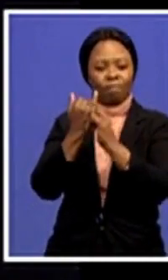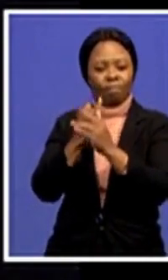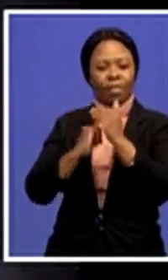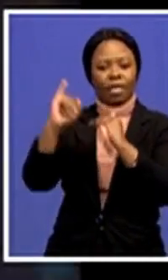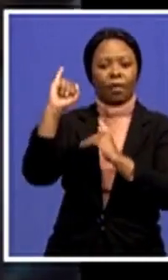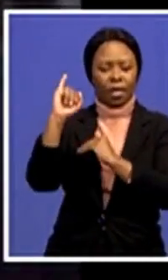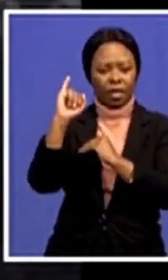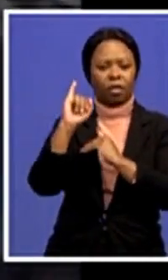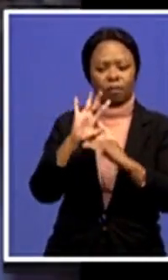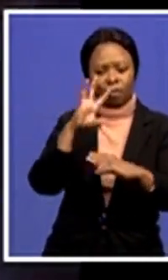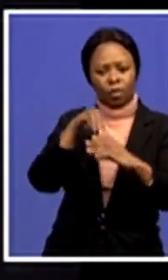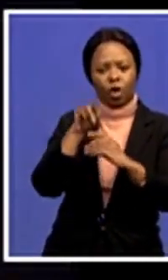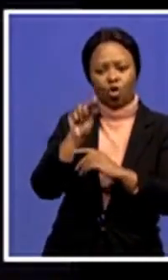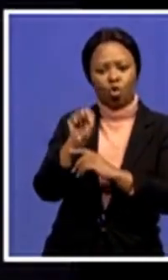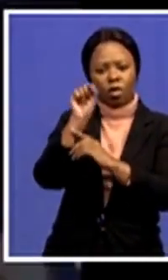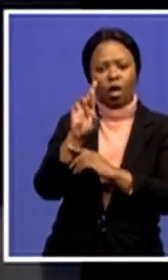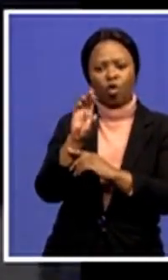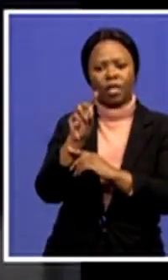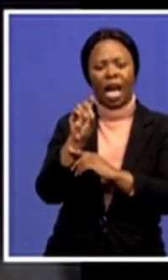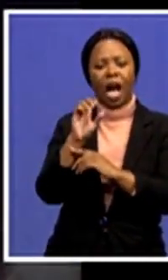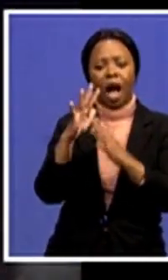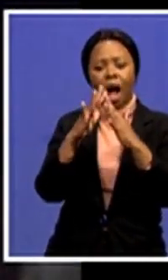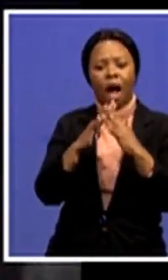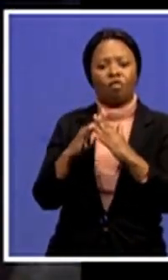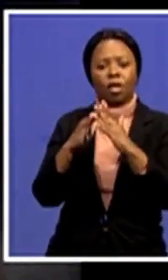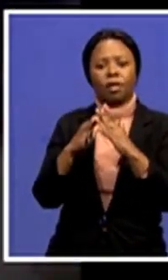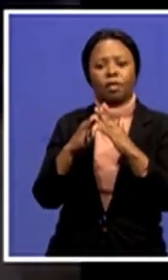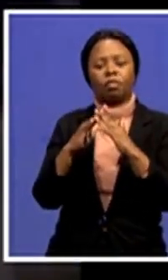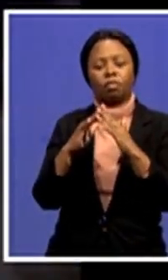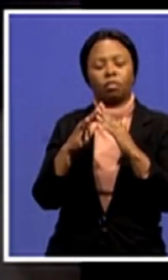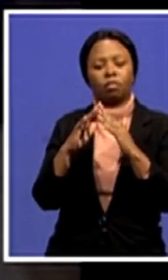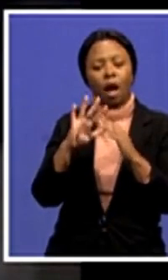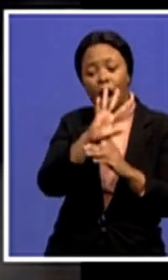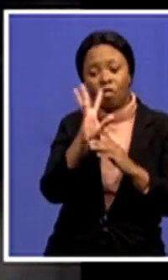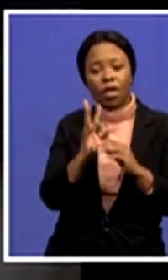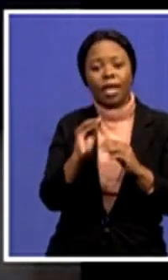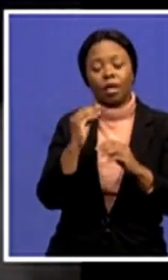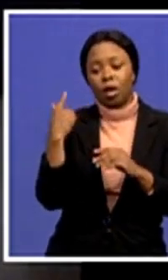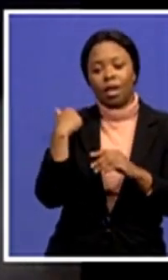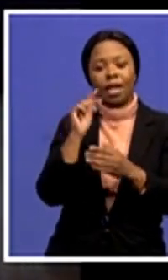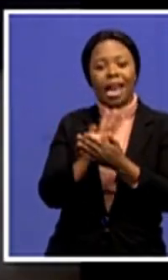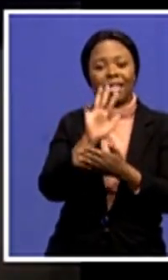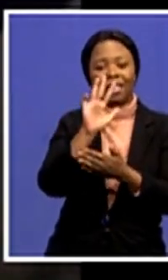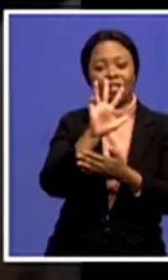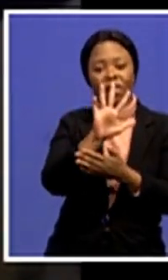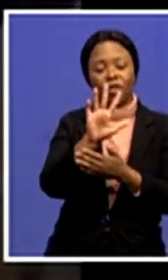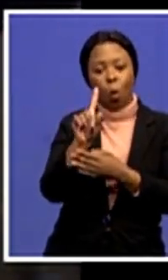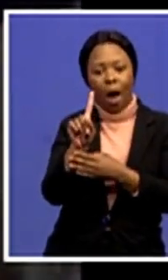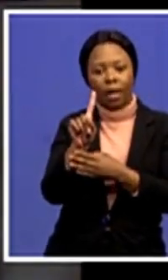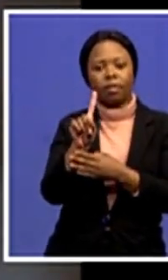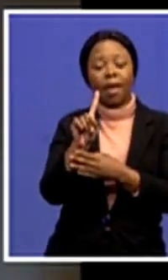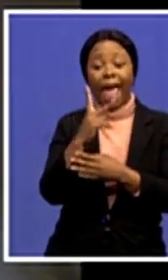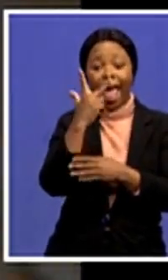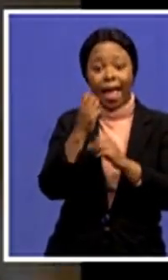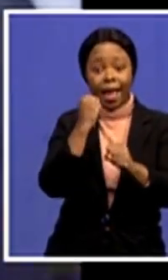Congress in 1951. Eight years later, he broke away from that party and founded the